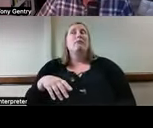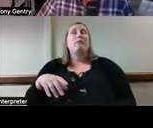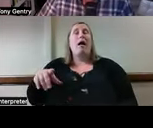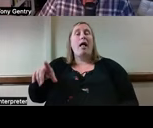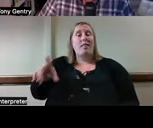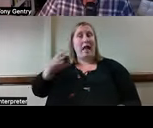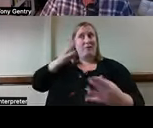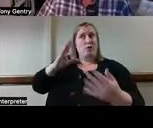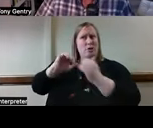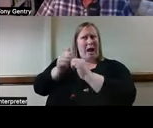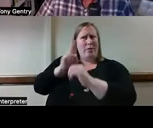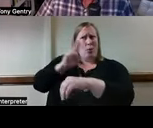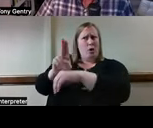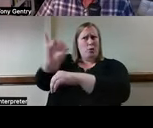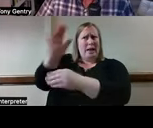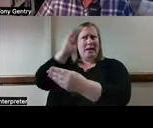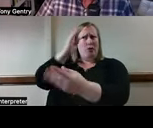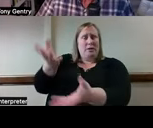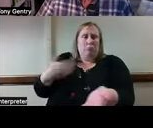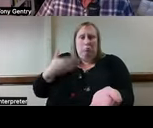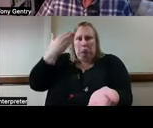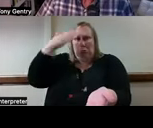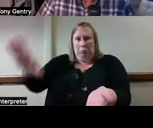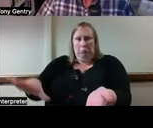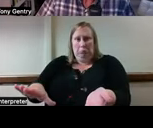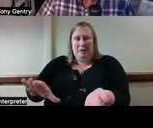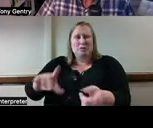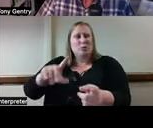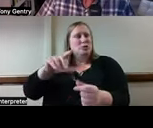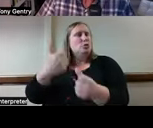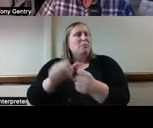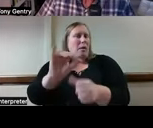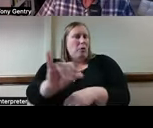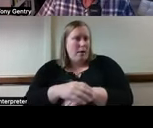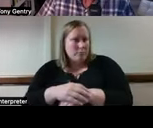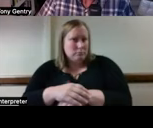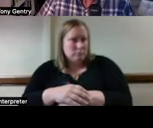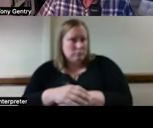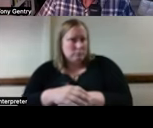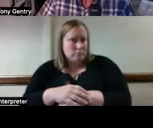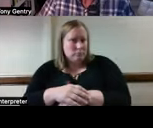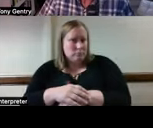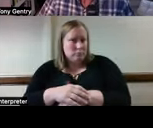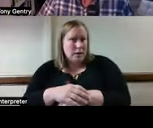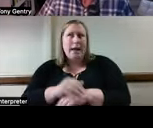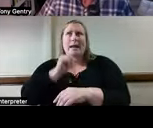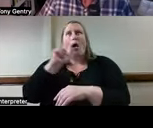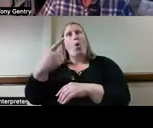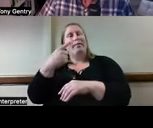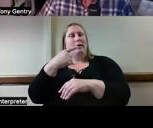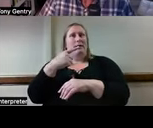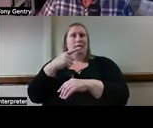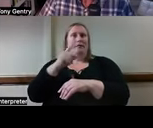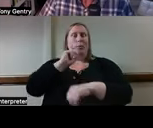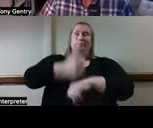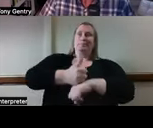we don't know. Keep that in mind as well. This is an ethical problem that goes beyond smart home provision that has